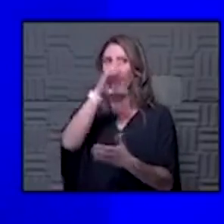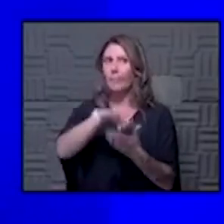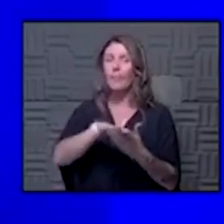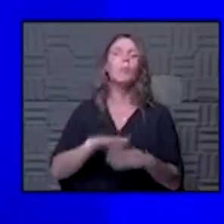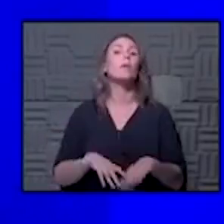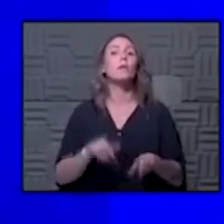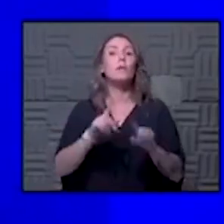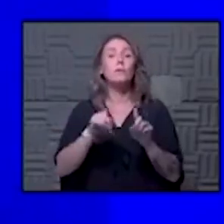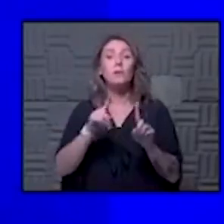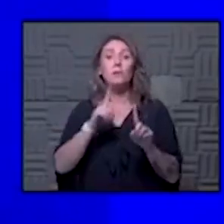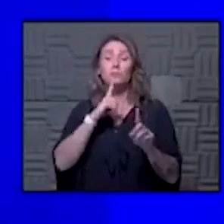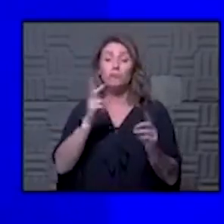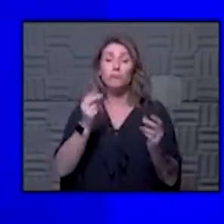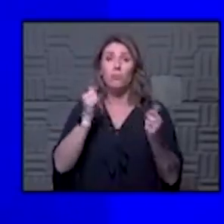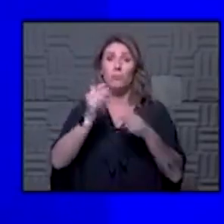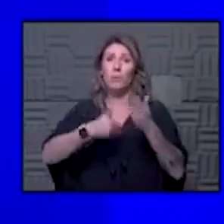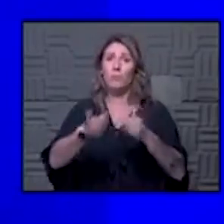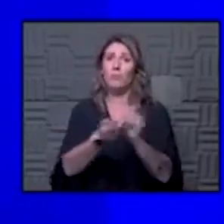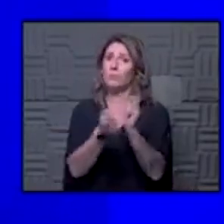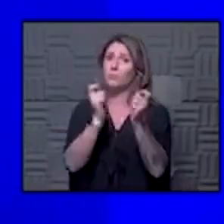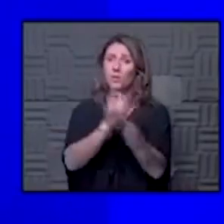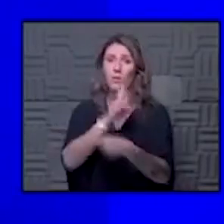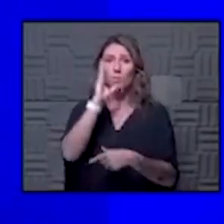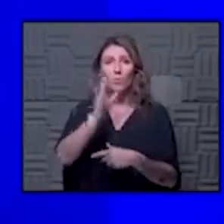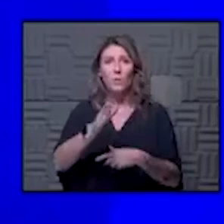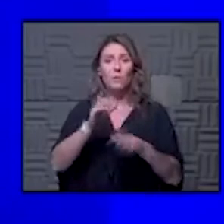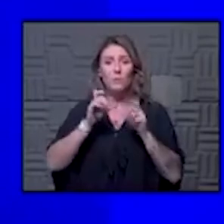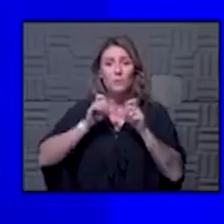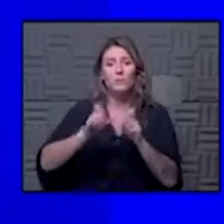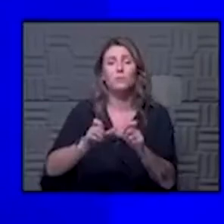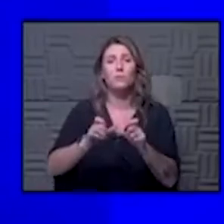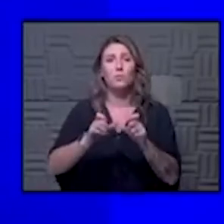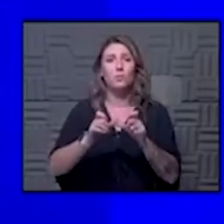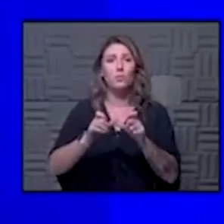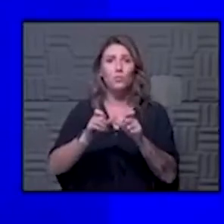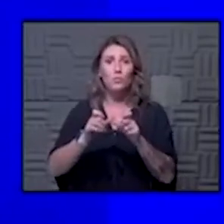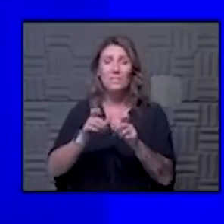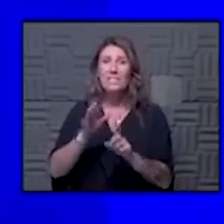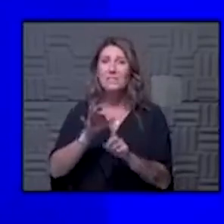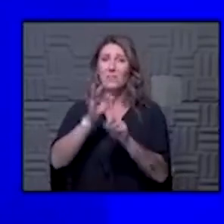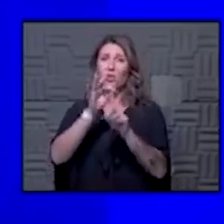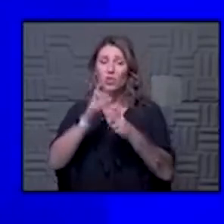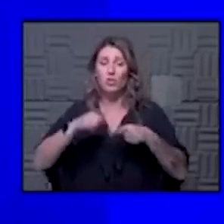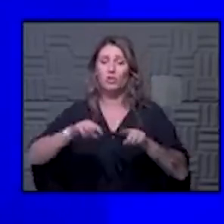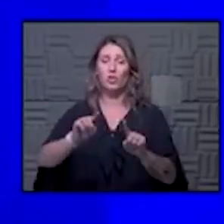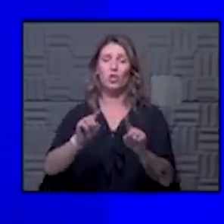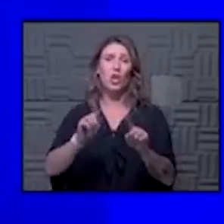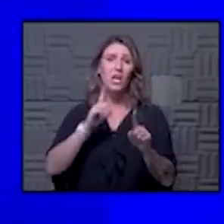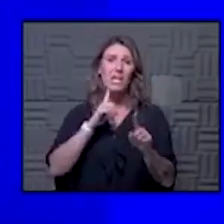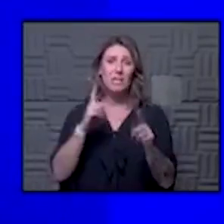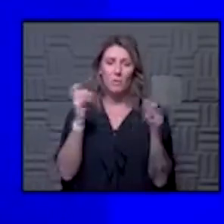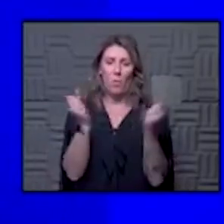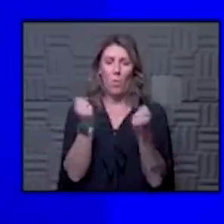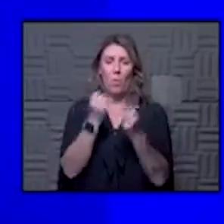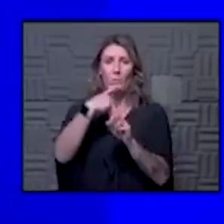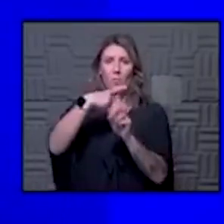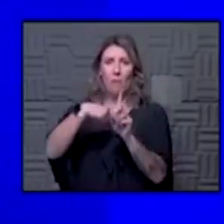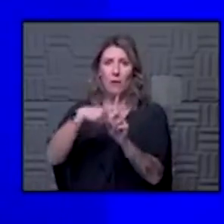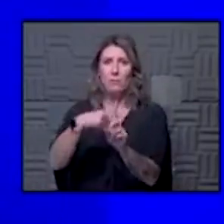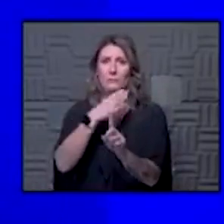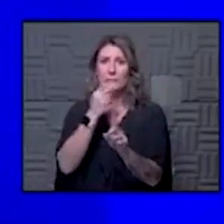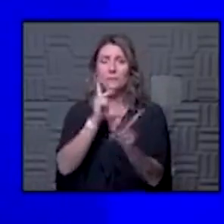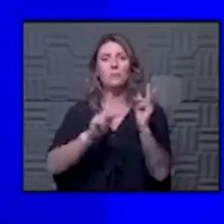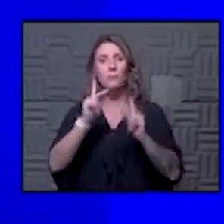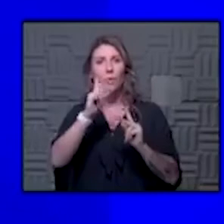very rapidly changing and i think it's going to continue to do that especially as we move into those colder months and